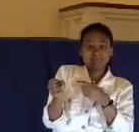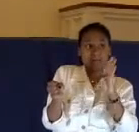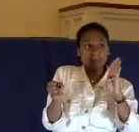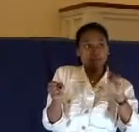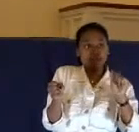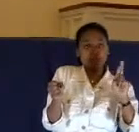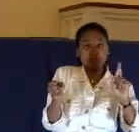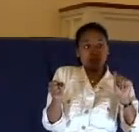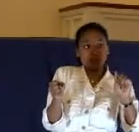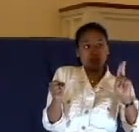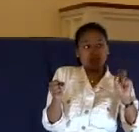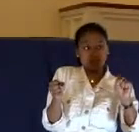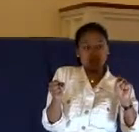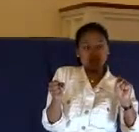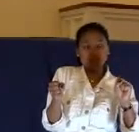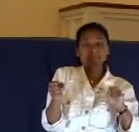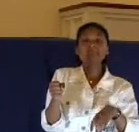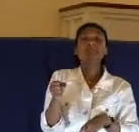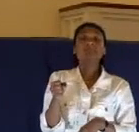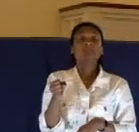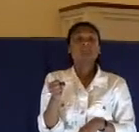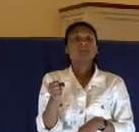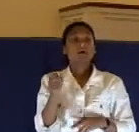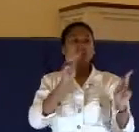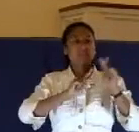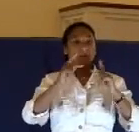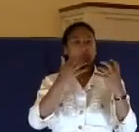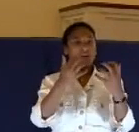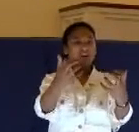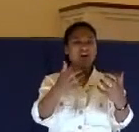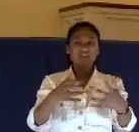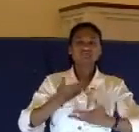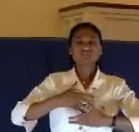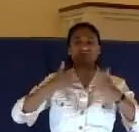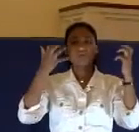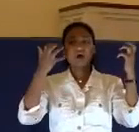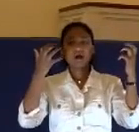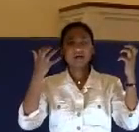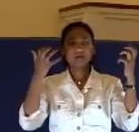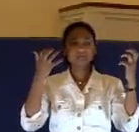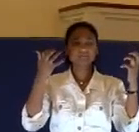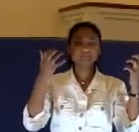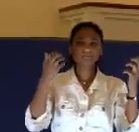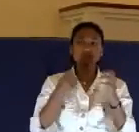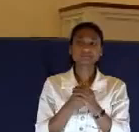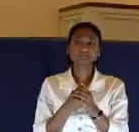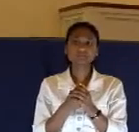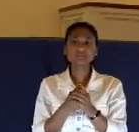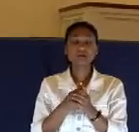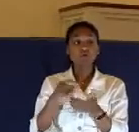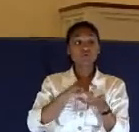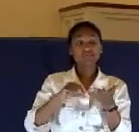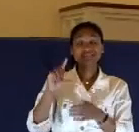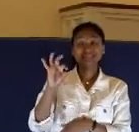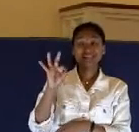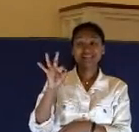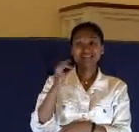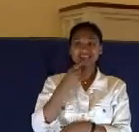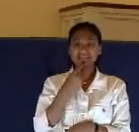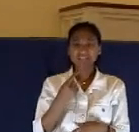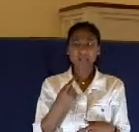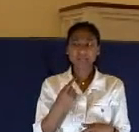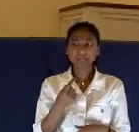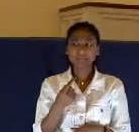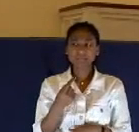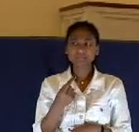And verse 8, And the multitude cried aloud and began to desire to him to do as he had ever done unto them. And verse 9, But Pilate answered them, saying, What shall I,